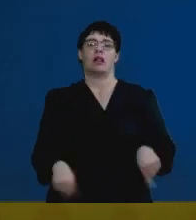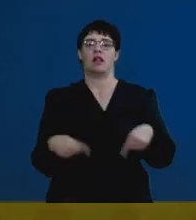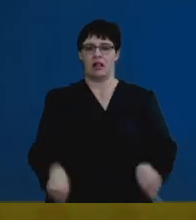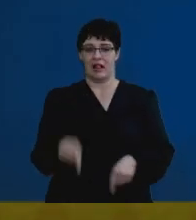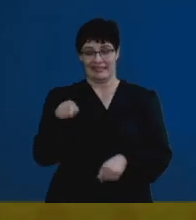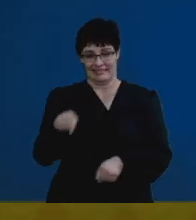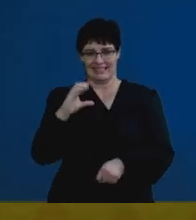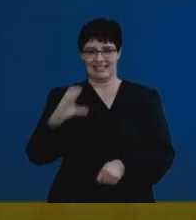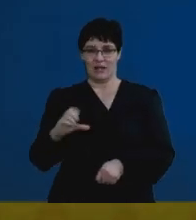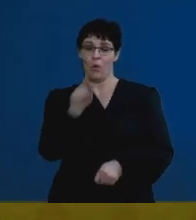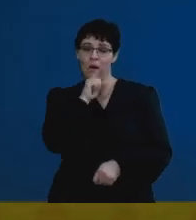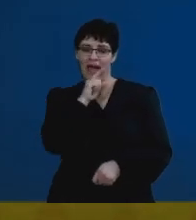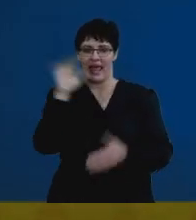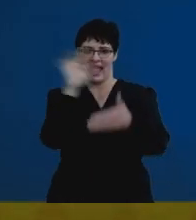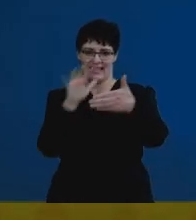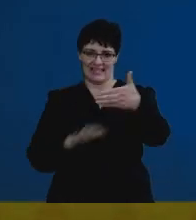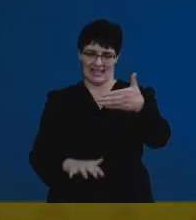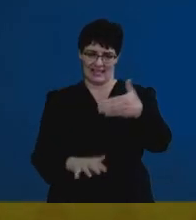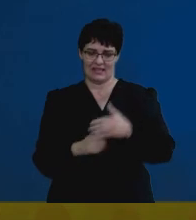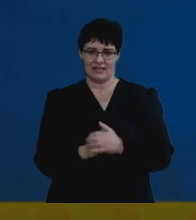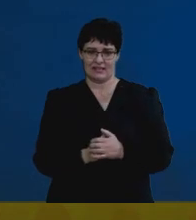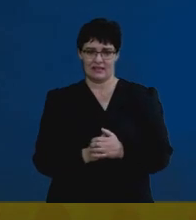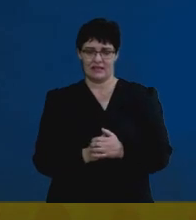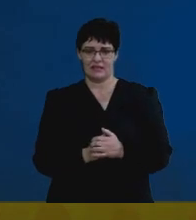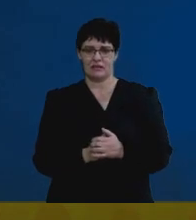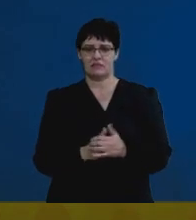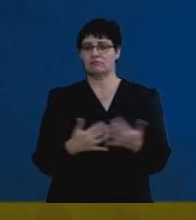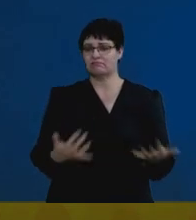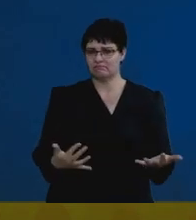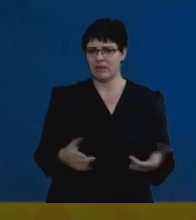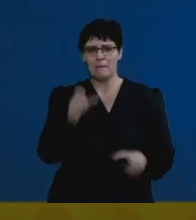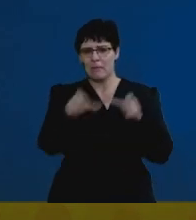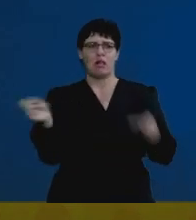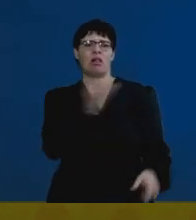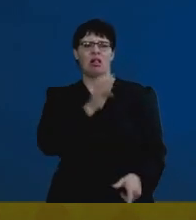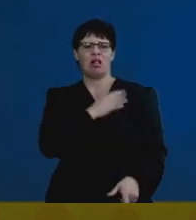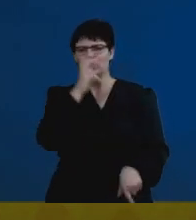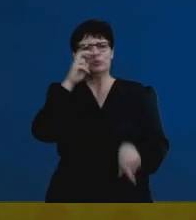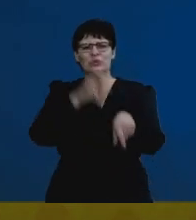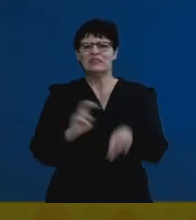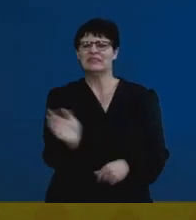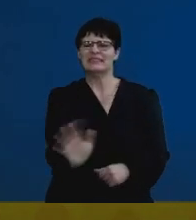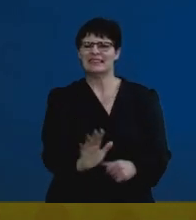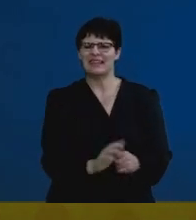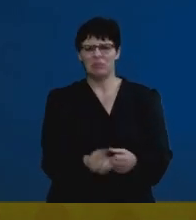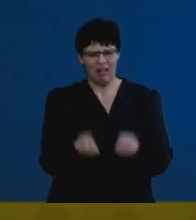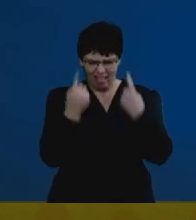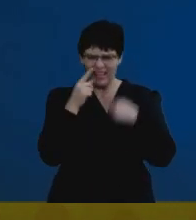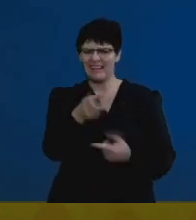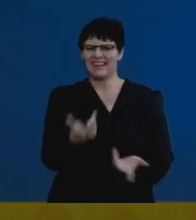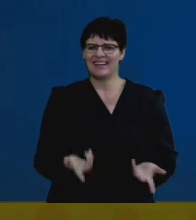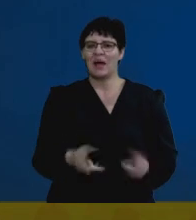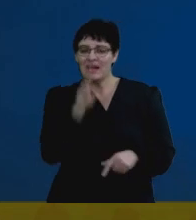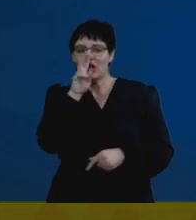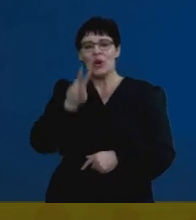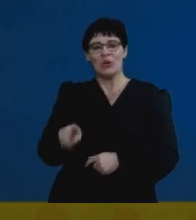it's the essay. And unfortunately, that is a misconception. What you've got to do is you've got to look